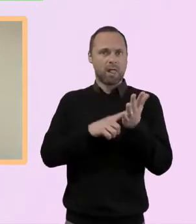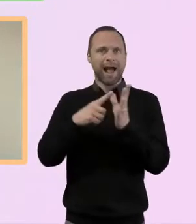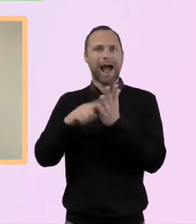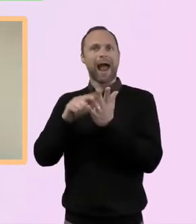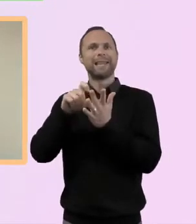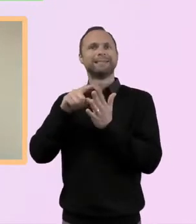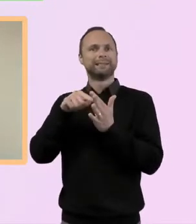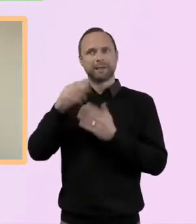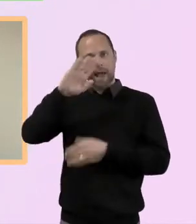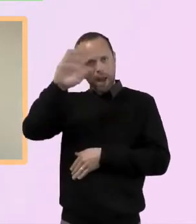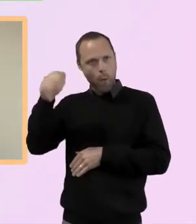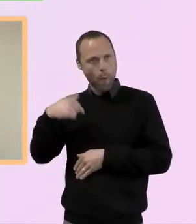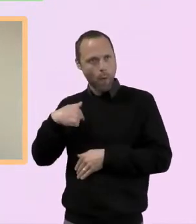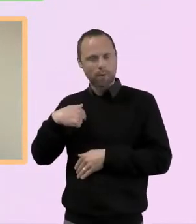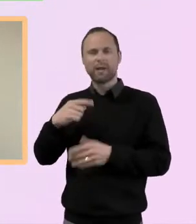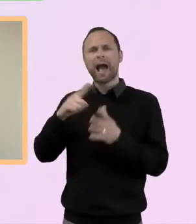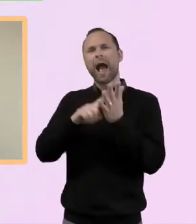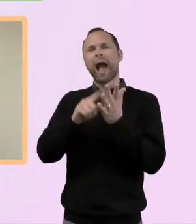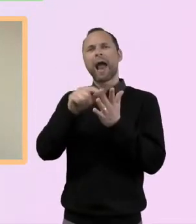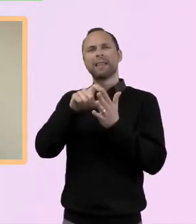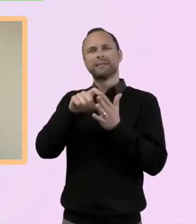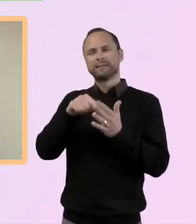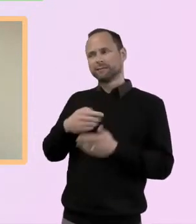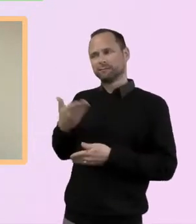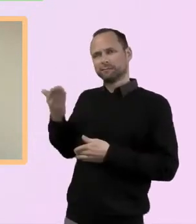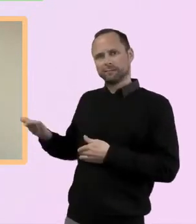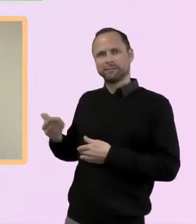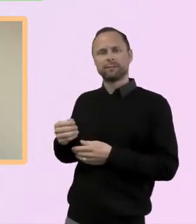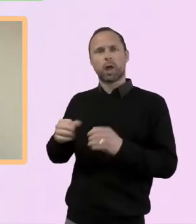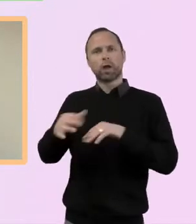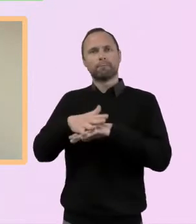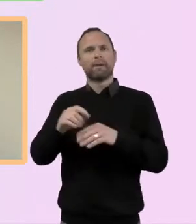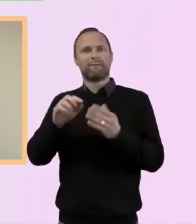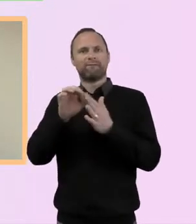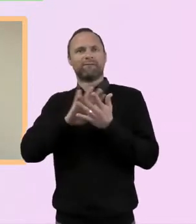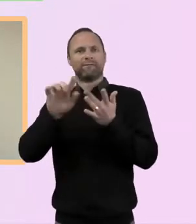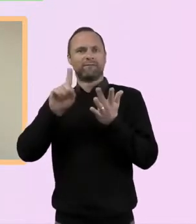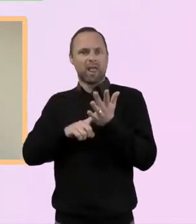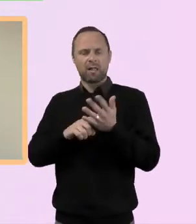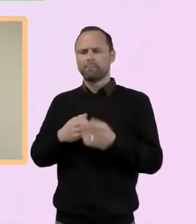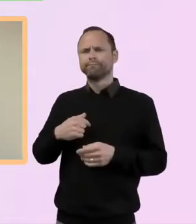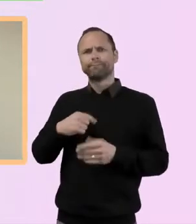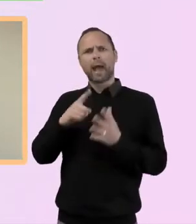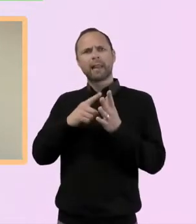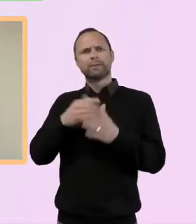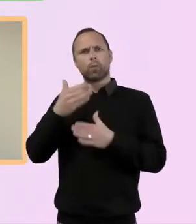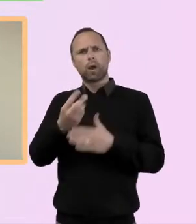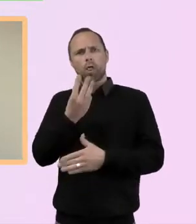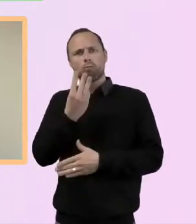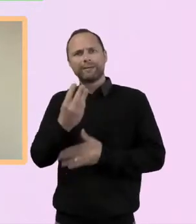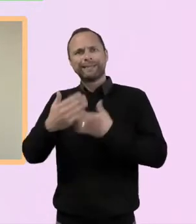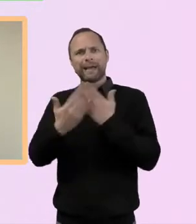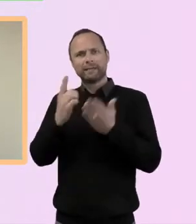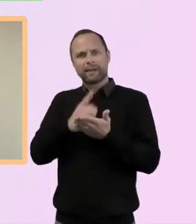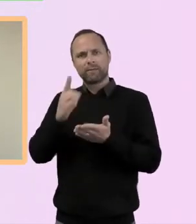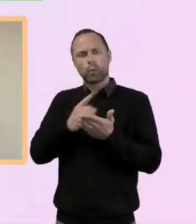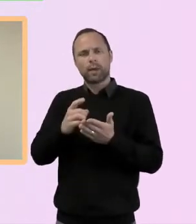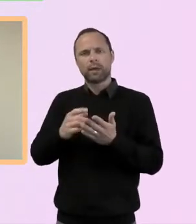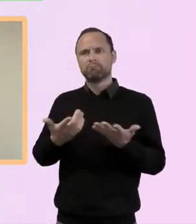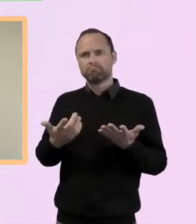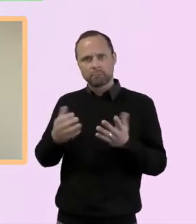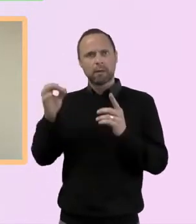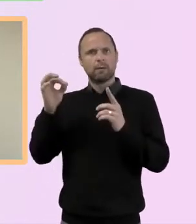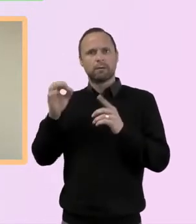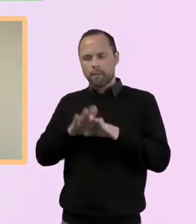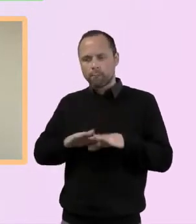Hi, I'm Alice. This is Phil Lawrence. I work three days a week as a primary school teacher and Phil's an